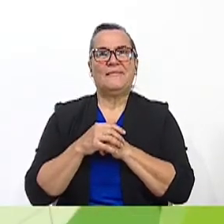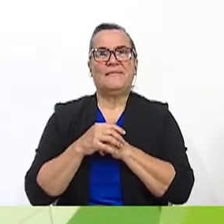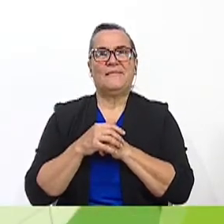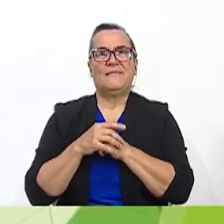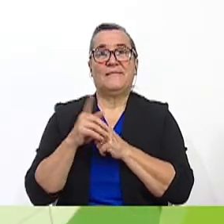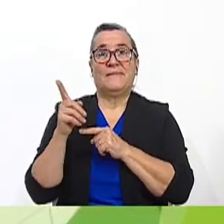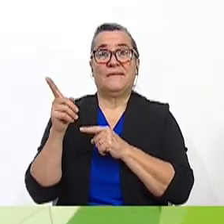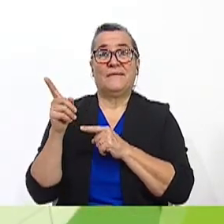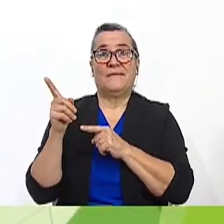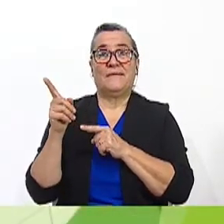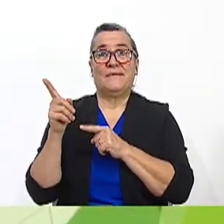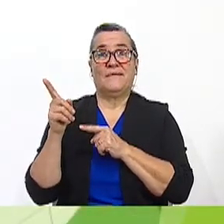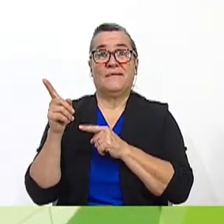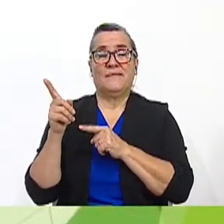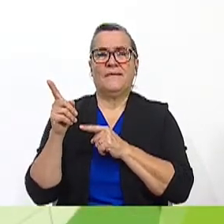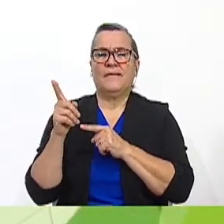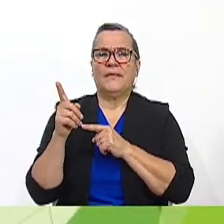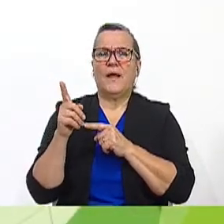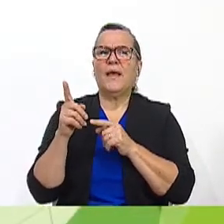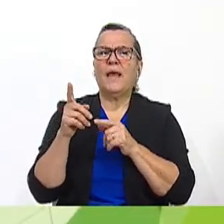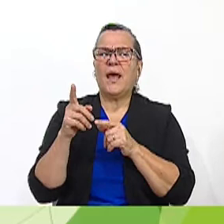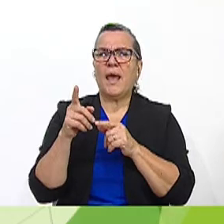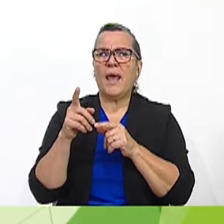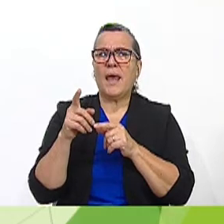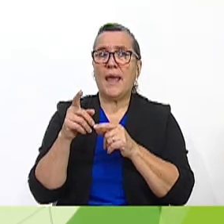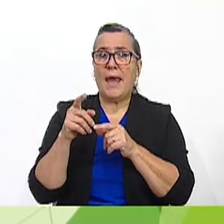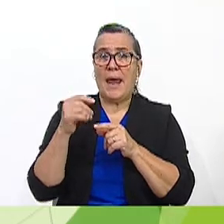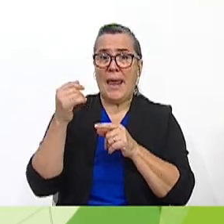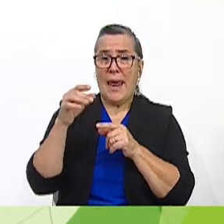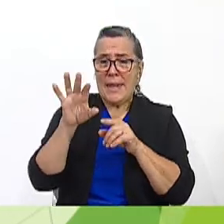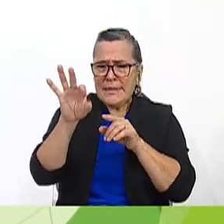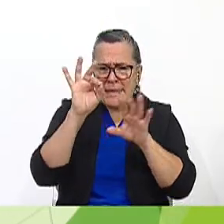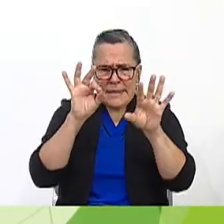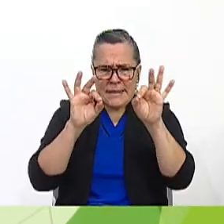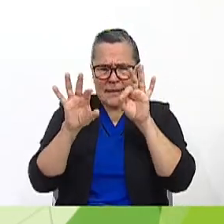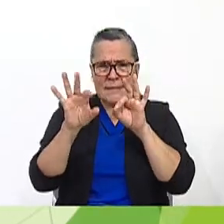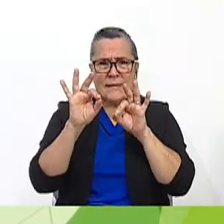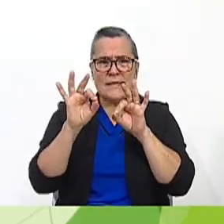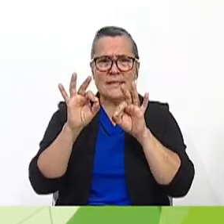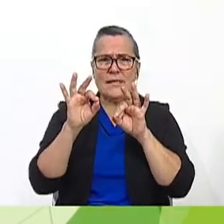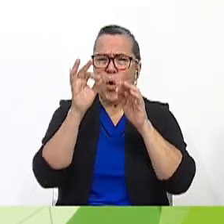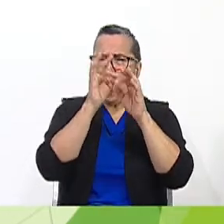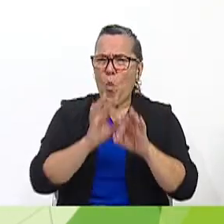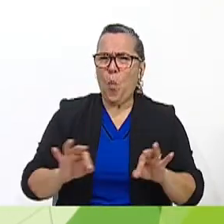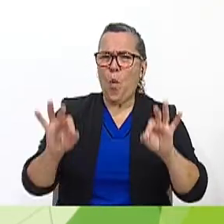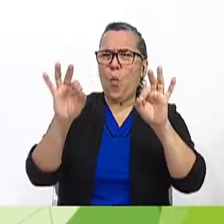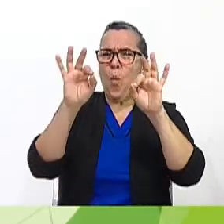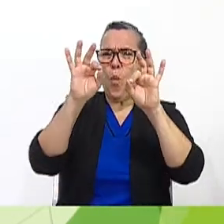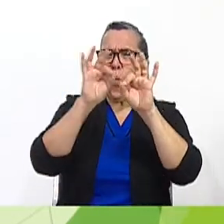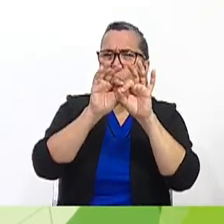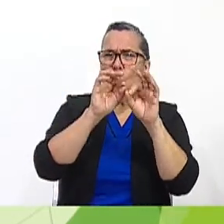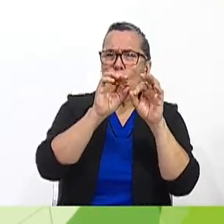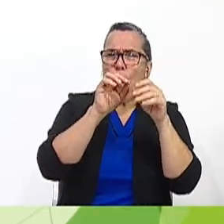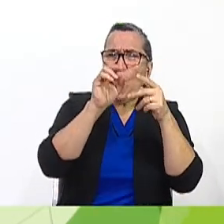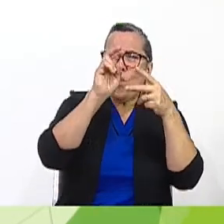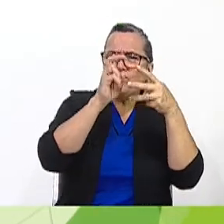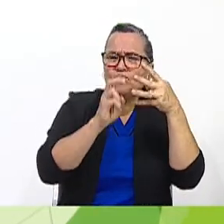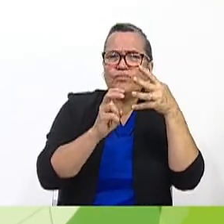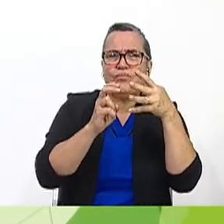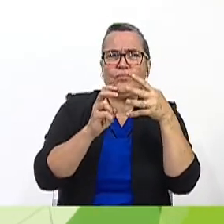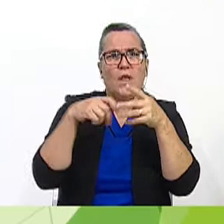Very good. We're going to discriminate the main points of a discussion in a video broadcast